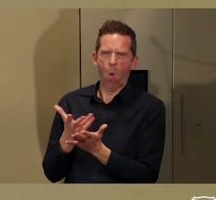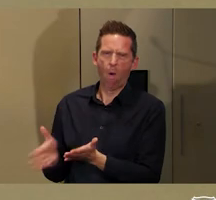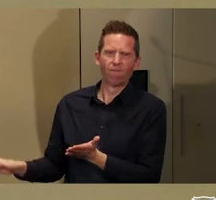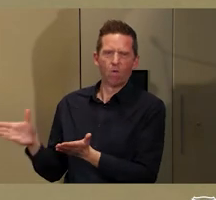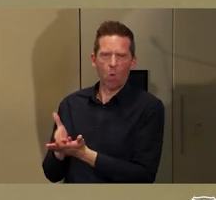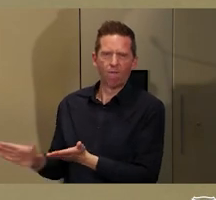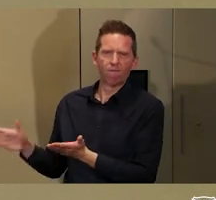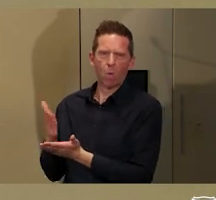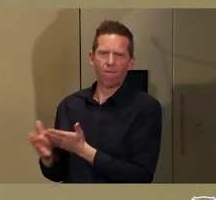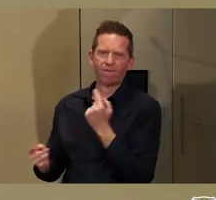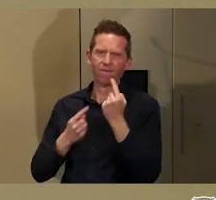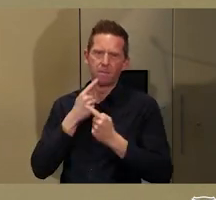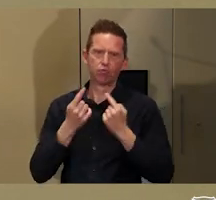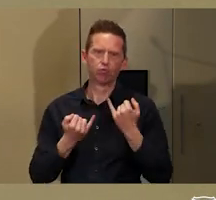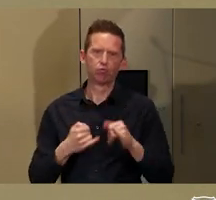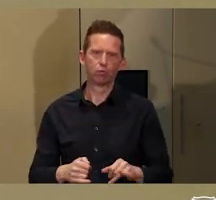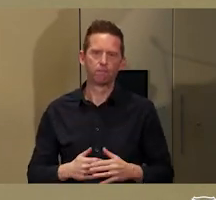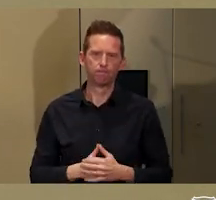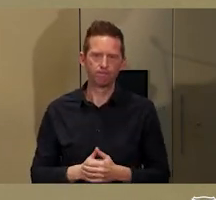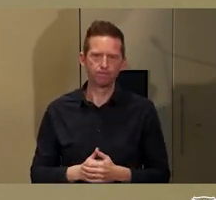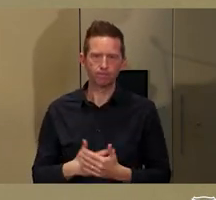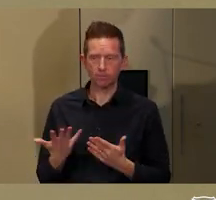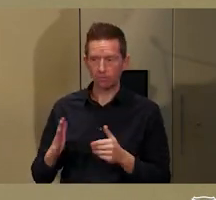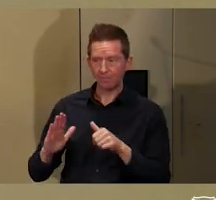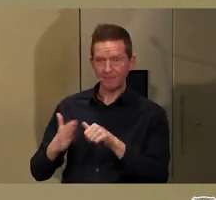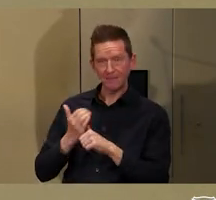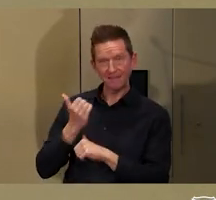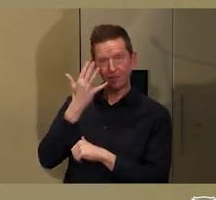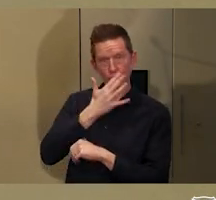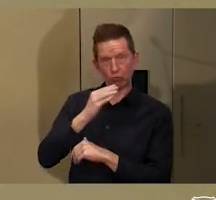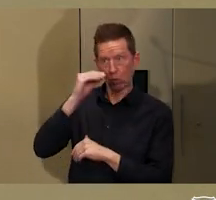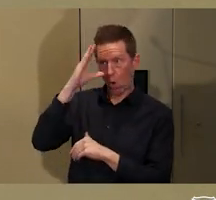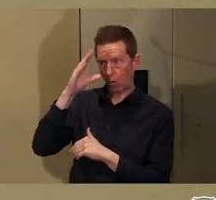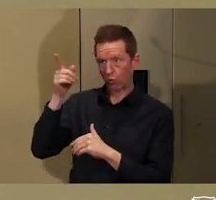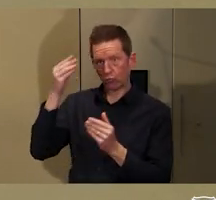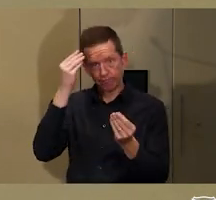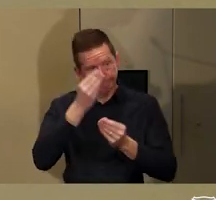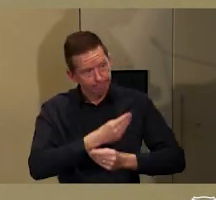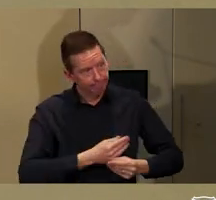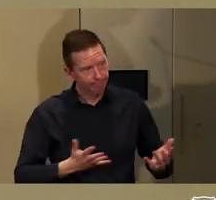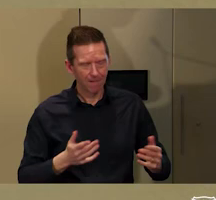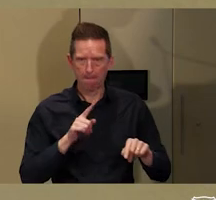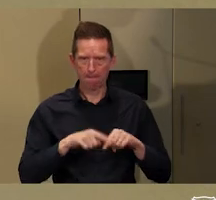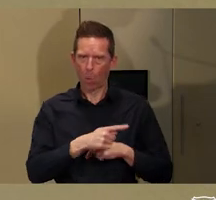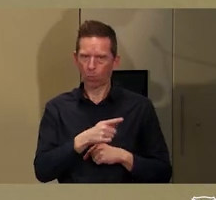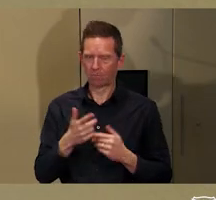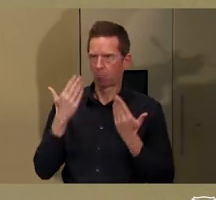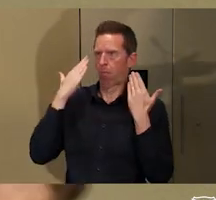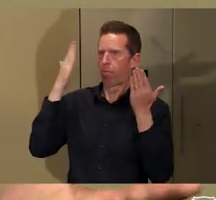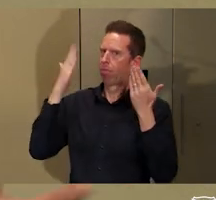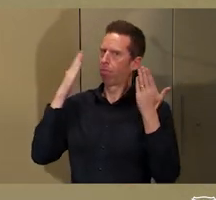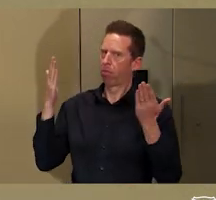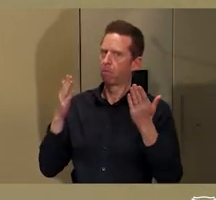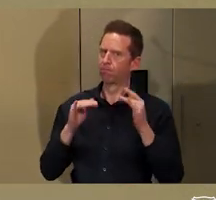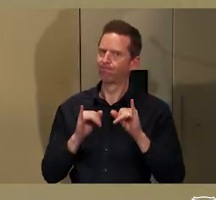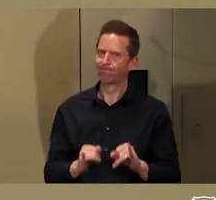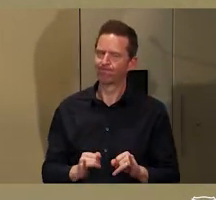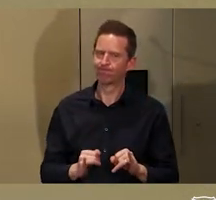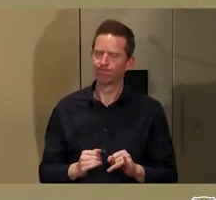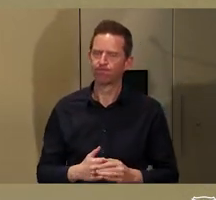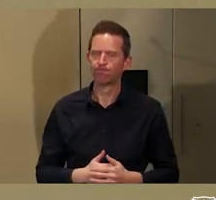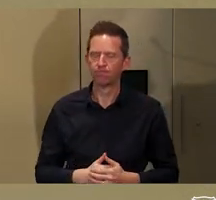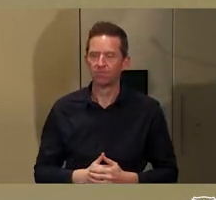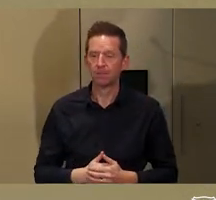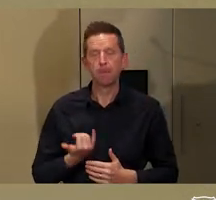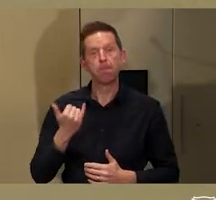pretty much remain invisible to most visitors. The point where they may get